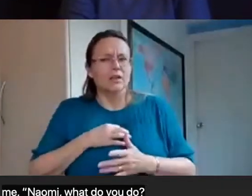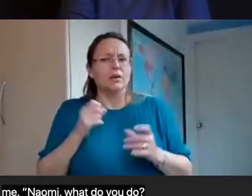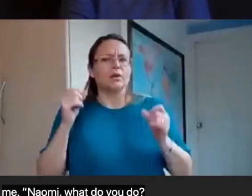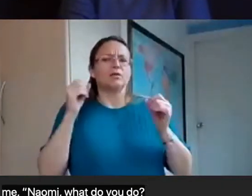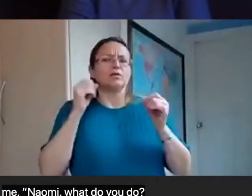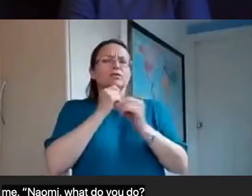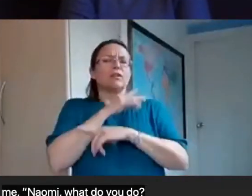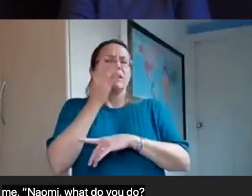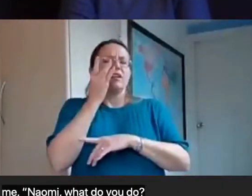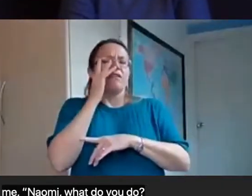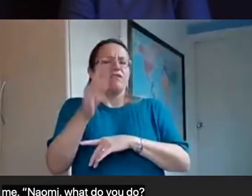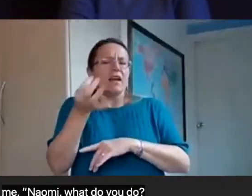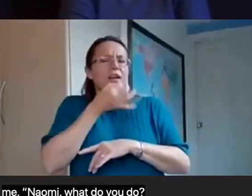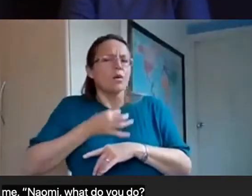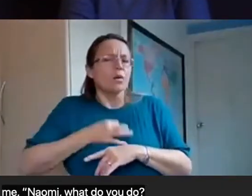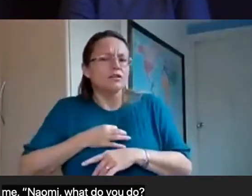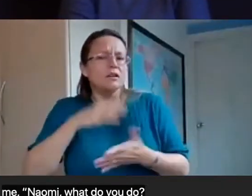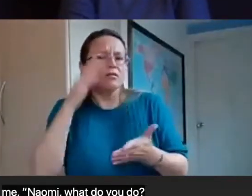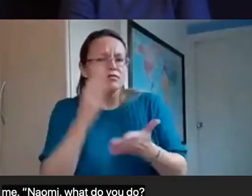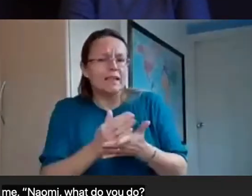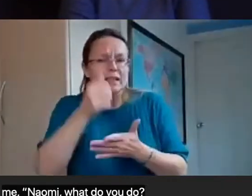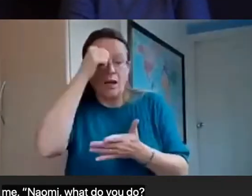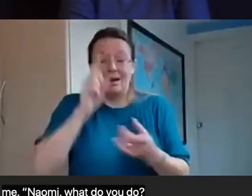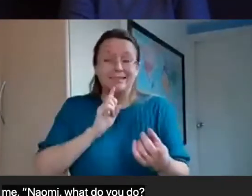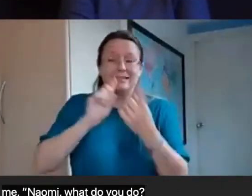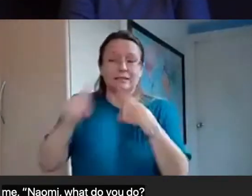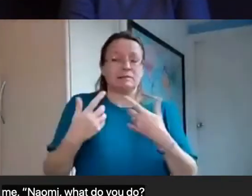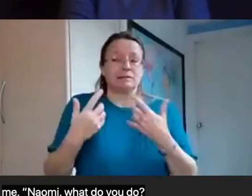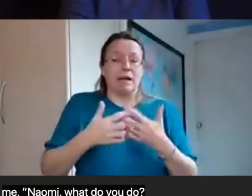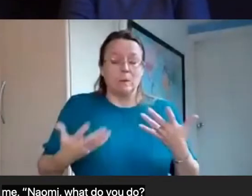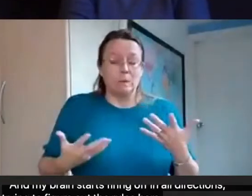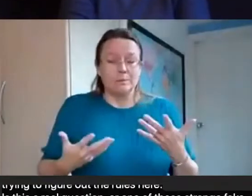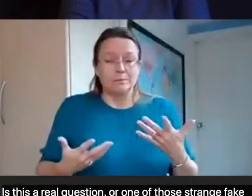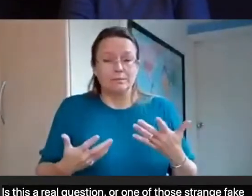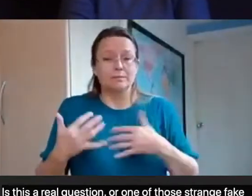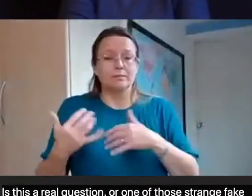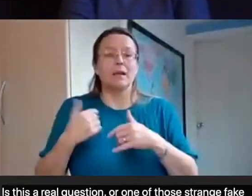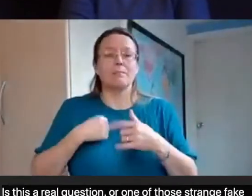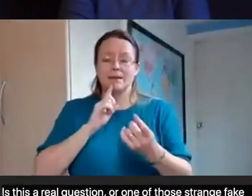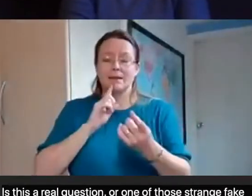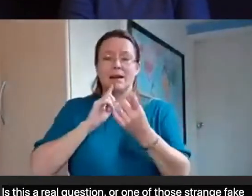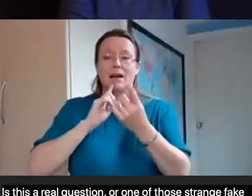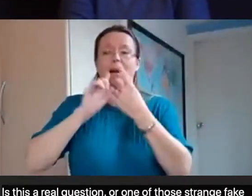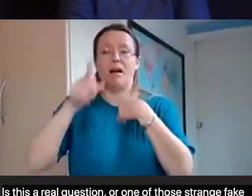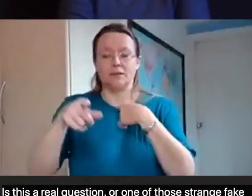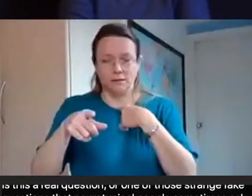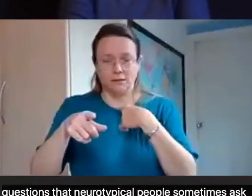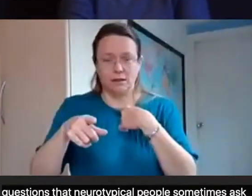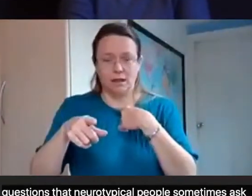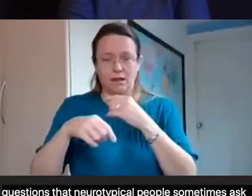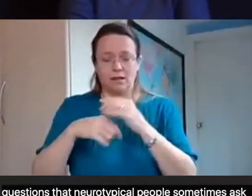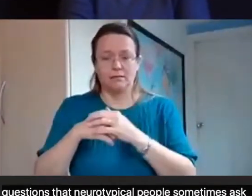questions that neurotypical people sometimes ask, and I don't know why. So I answer the question, because this is a Christian conference,